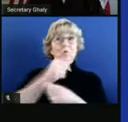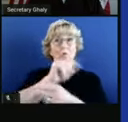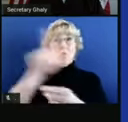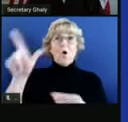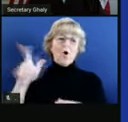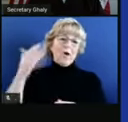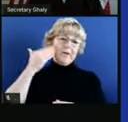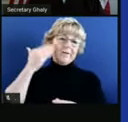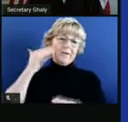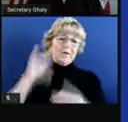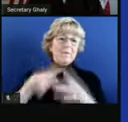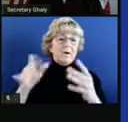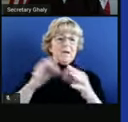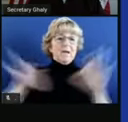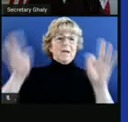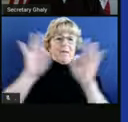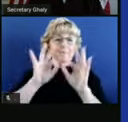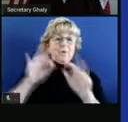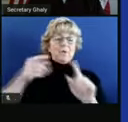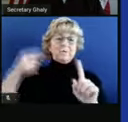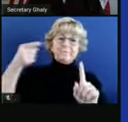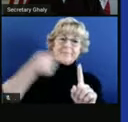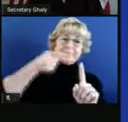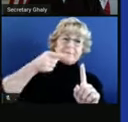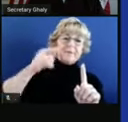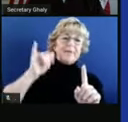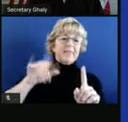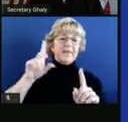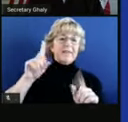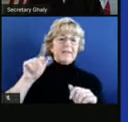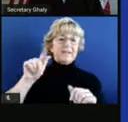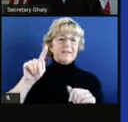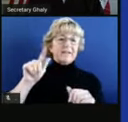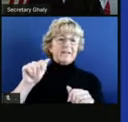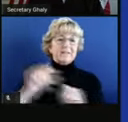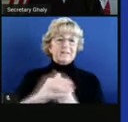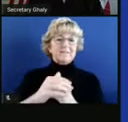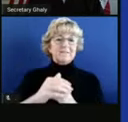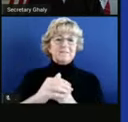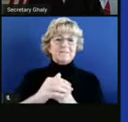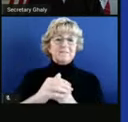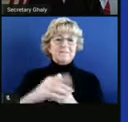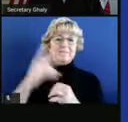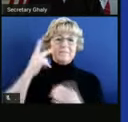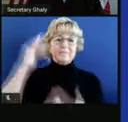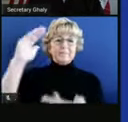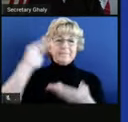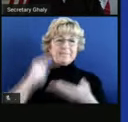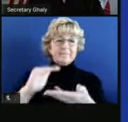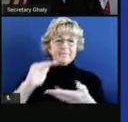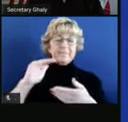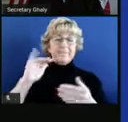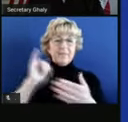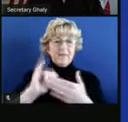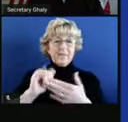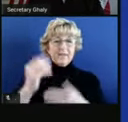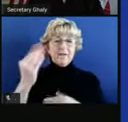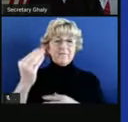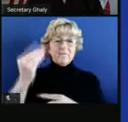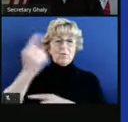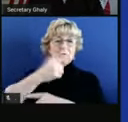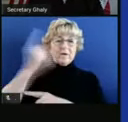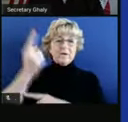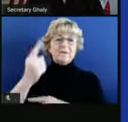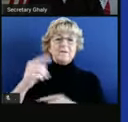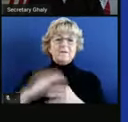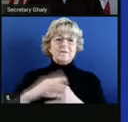always important to make the point with the data that we have. If you look closer at the 14-day test positivity, that's the